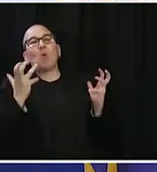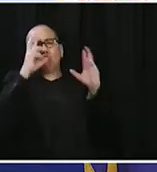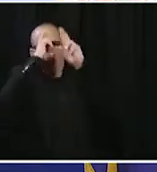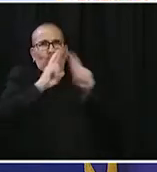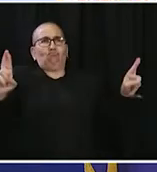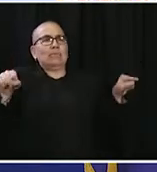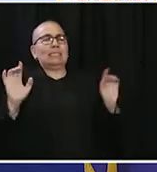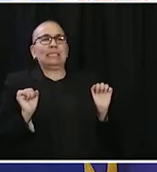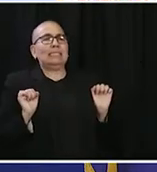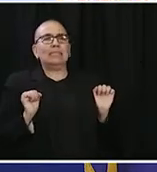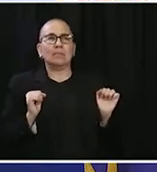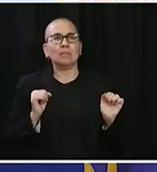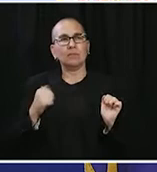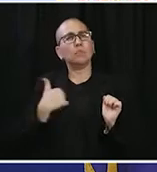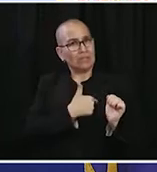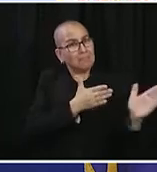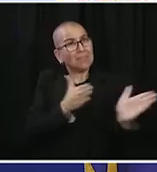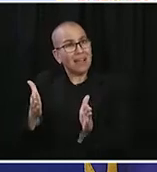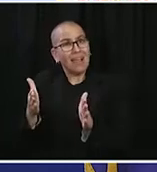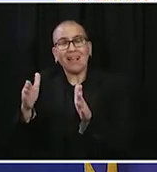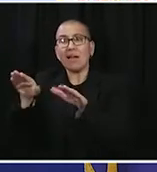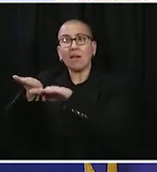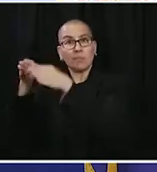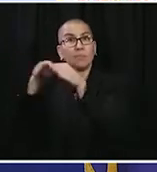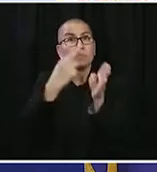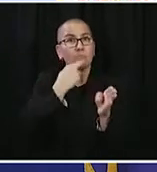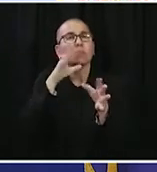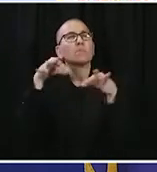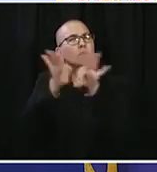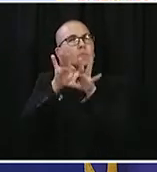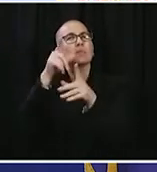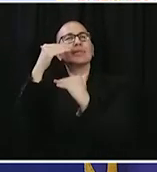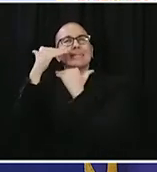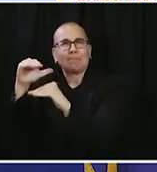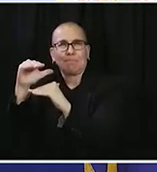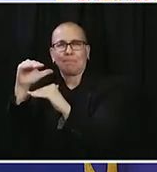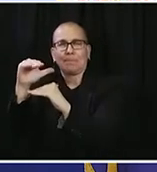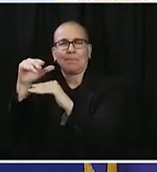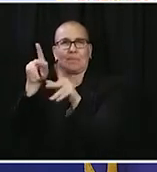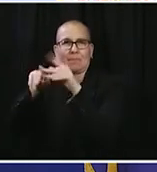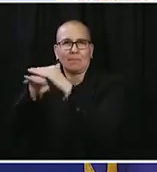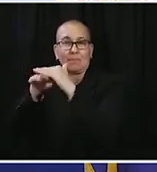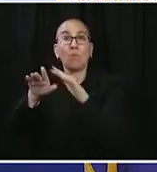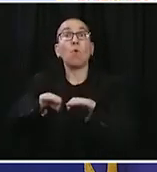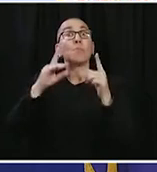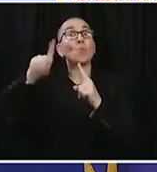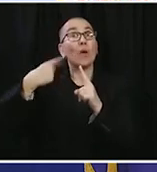barbershops with limited capacity. June 1st. I'm sorry. Thank you for that. I misspoke.